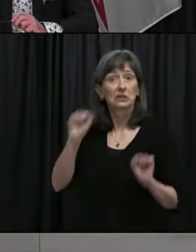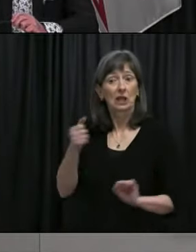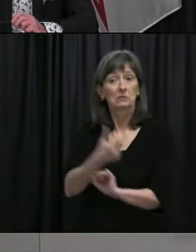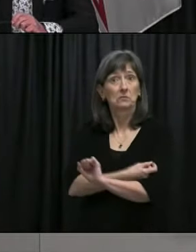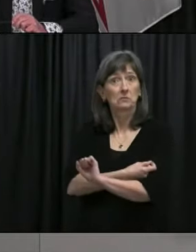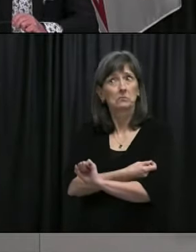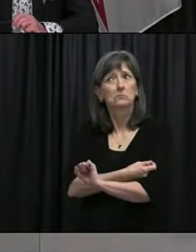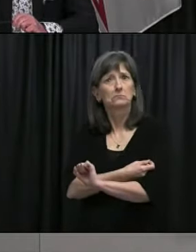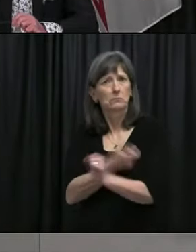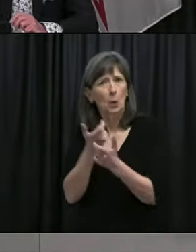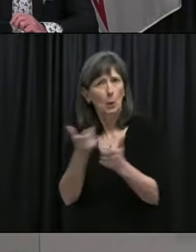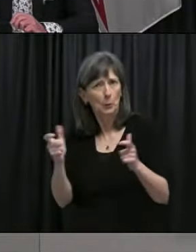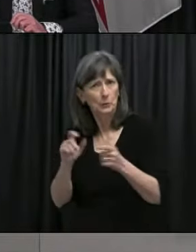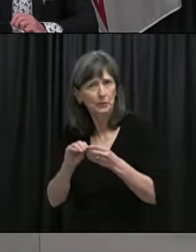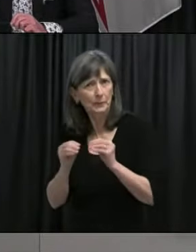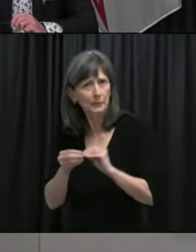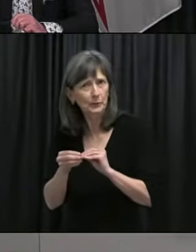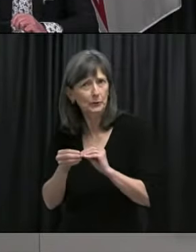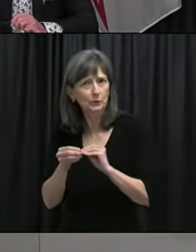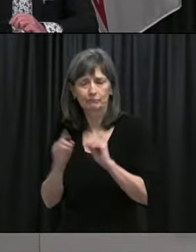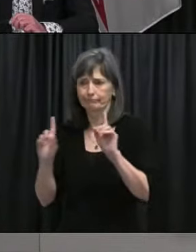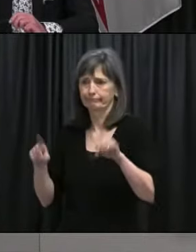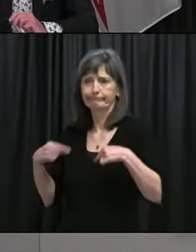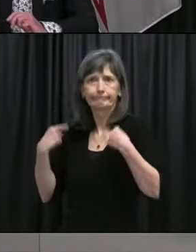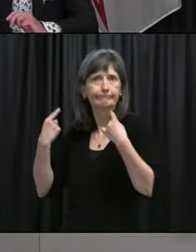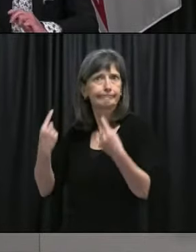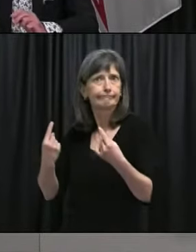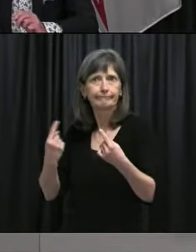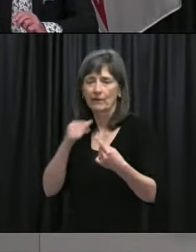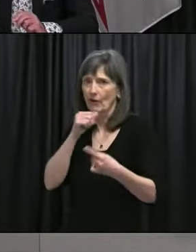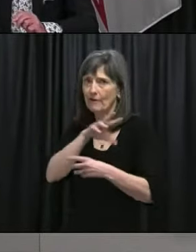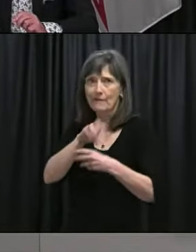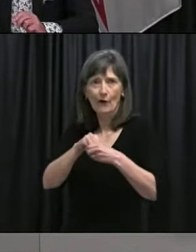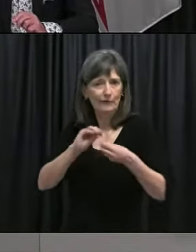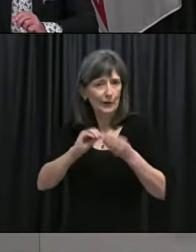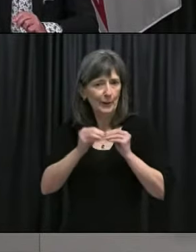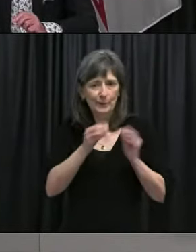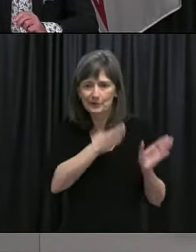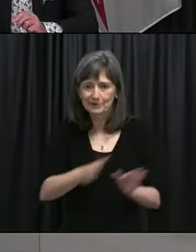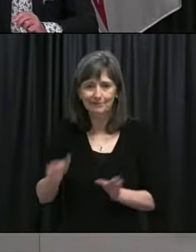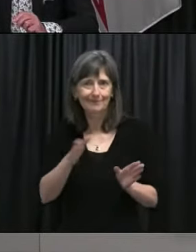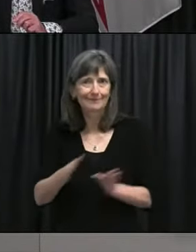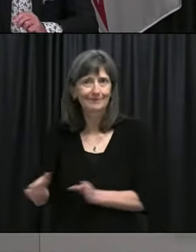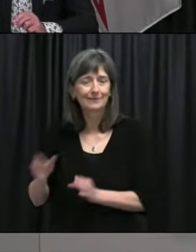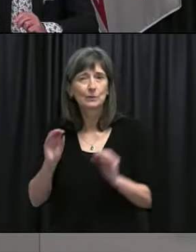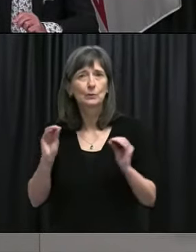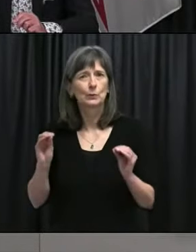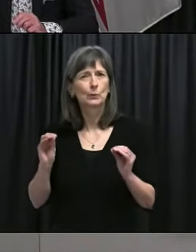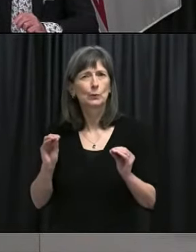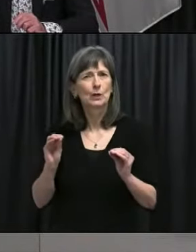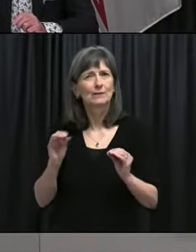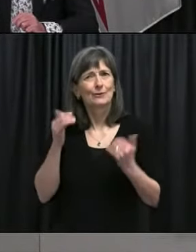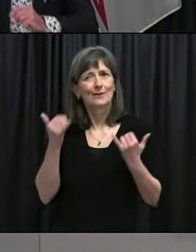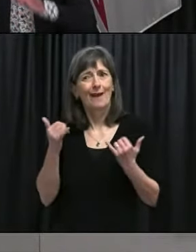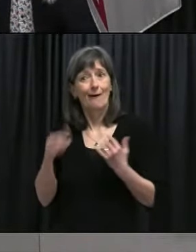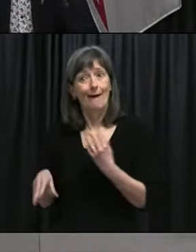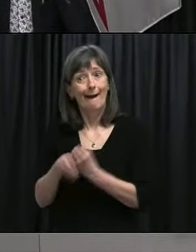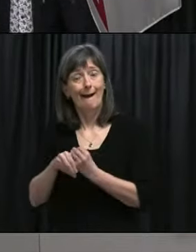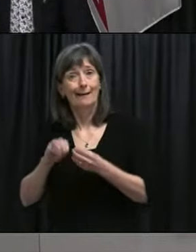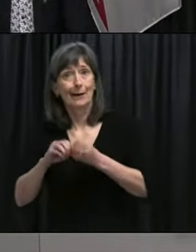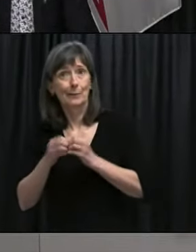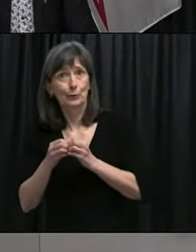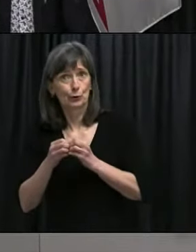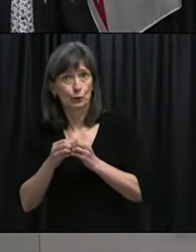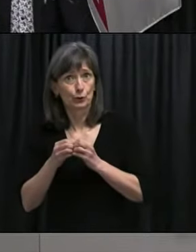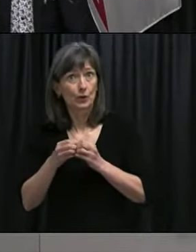vaccinate that have previously not been factored into our rollout plan. Do we anticipate that this could result in any sort of a pushback in our target